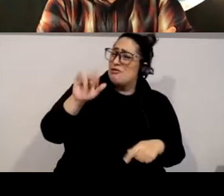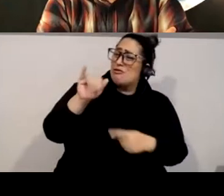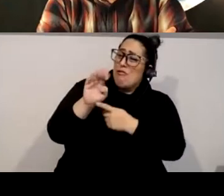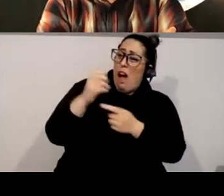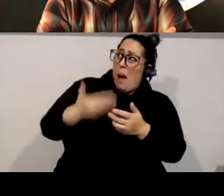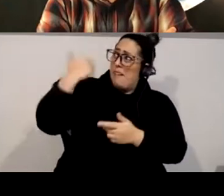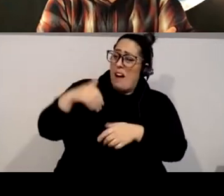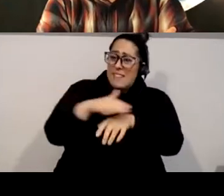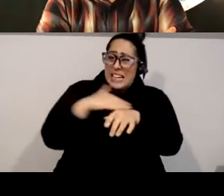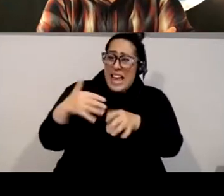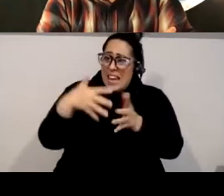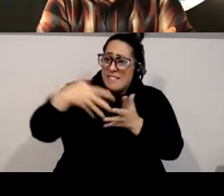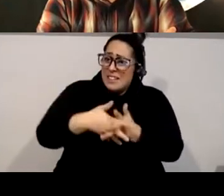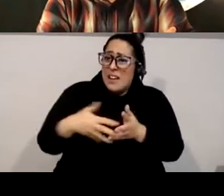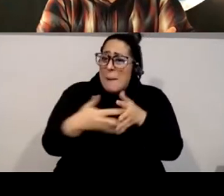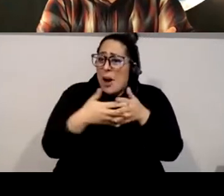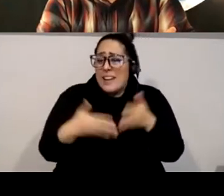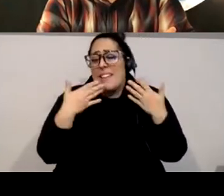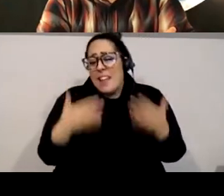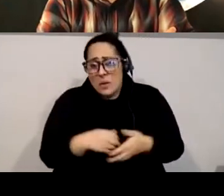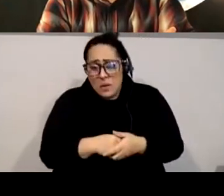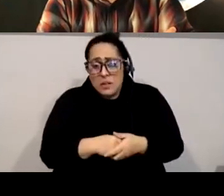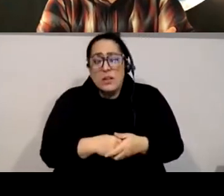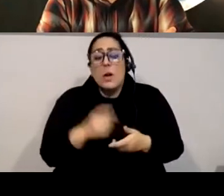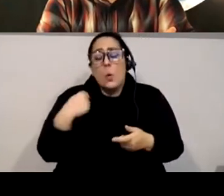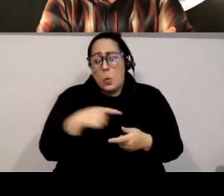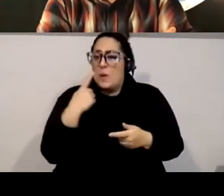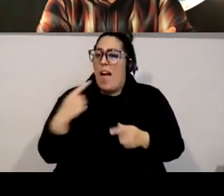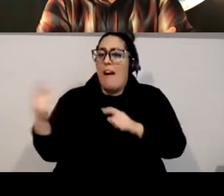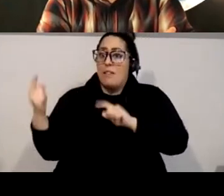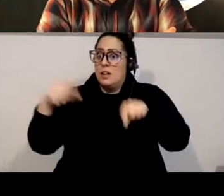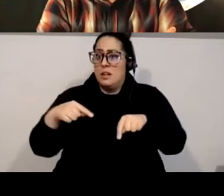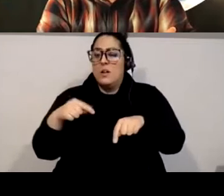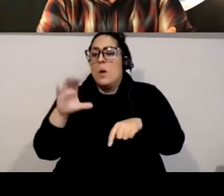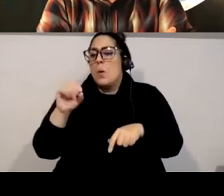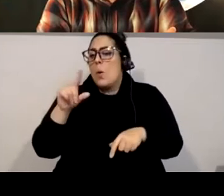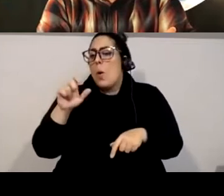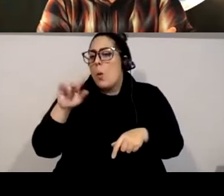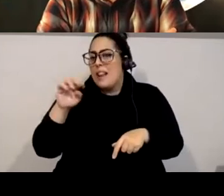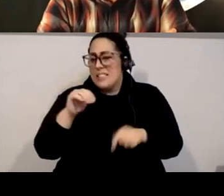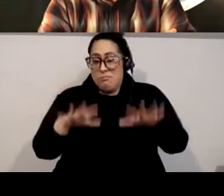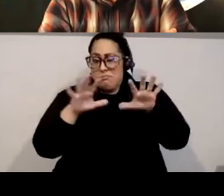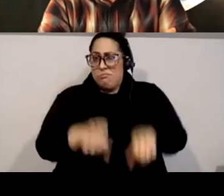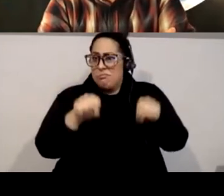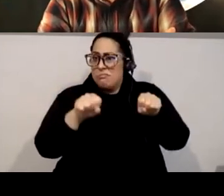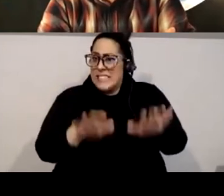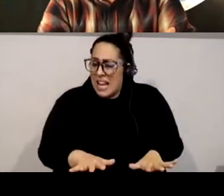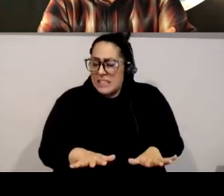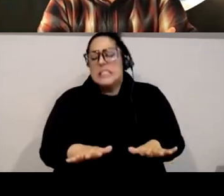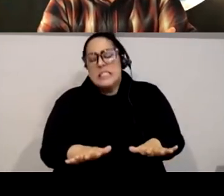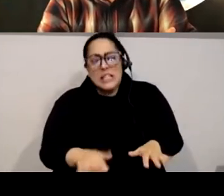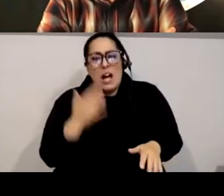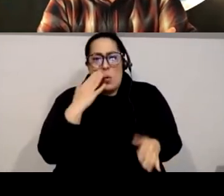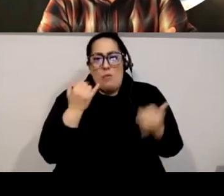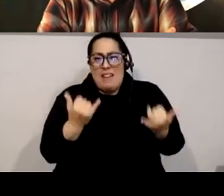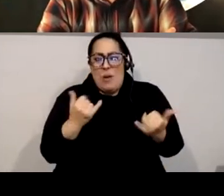of working to dismantle the ongoing legacies of settler colonialism, a commitment that's become all the more poignant in this time of political upheaval